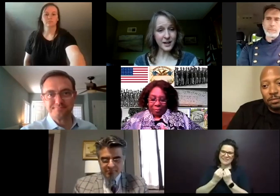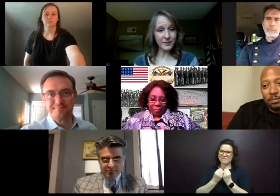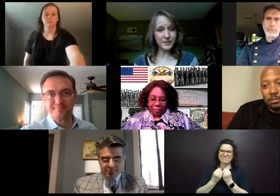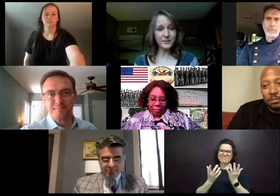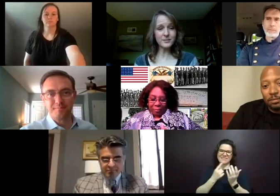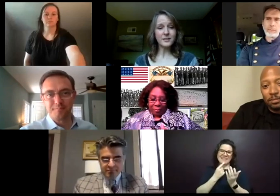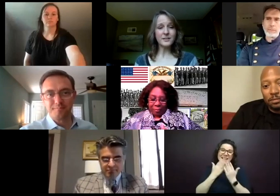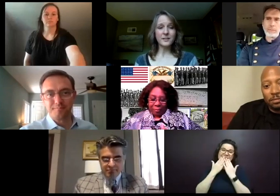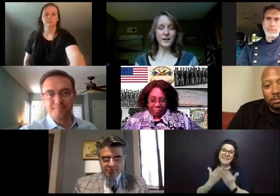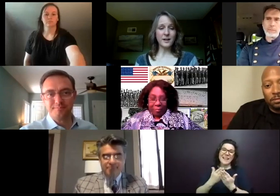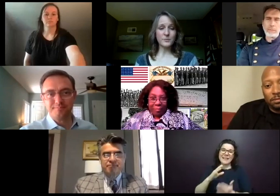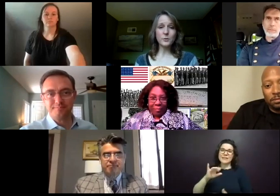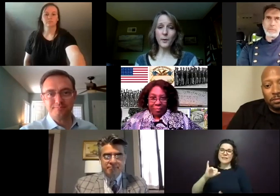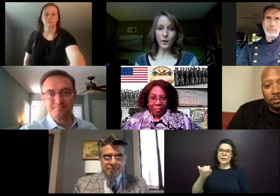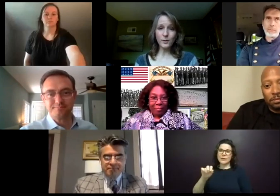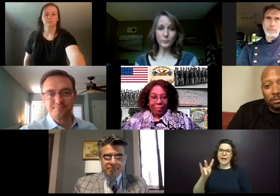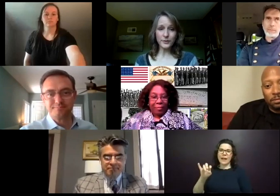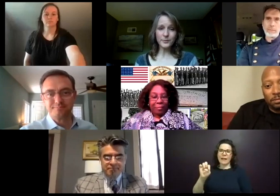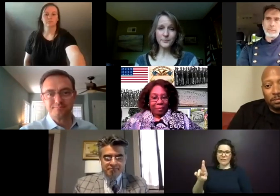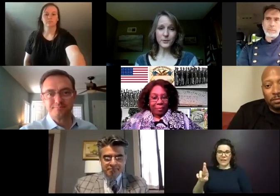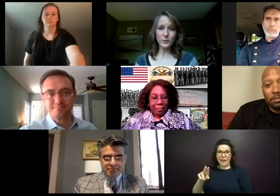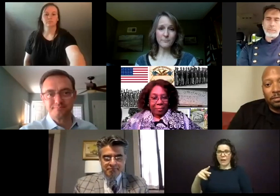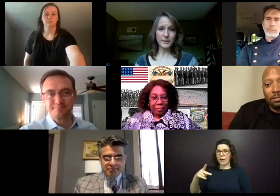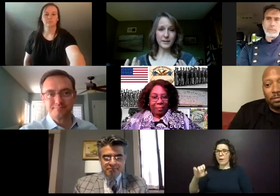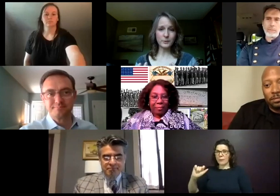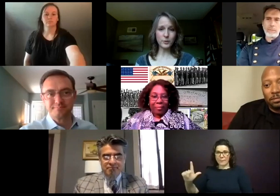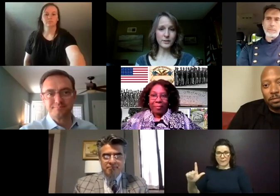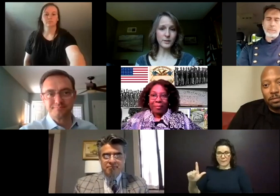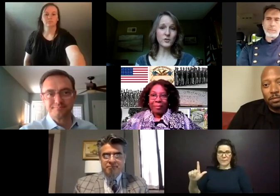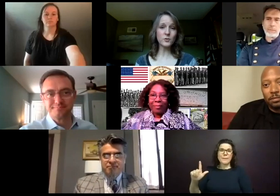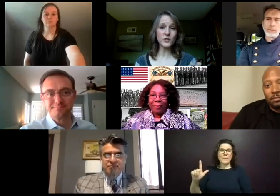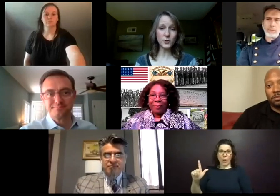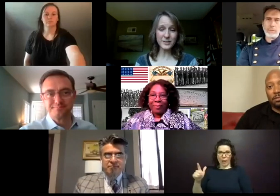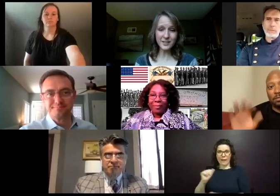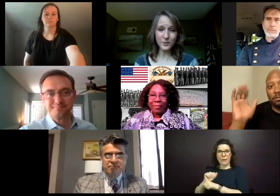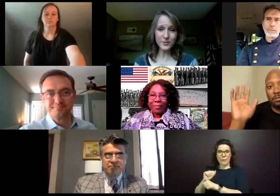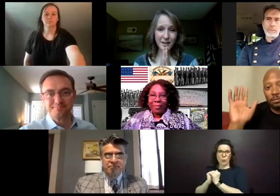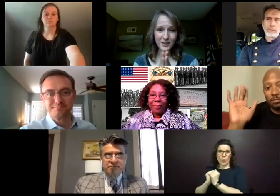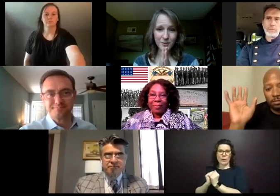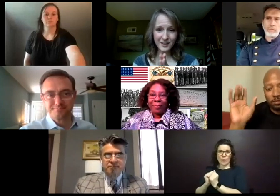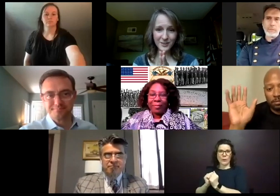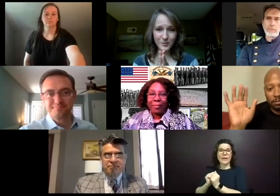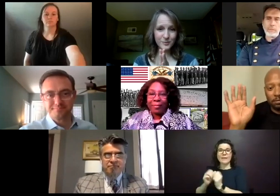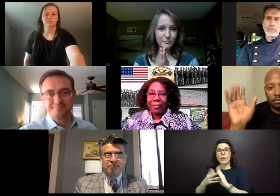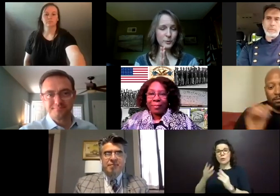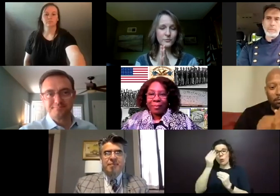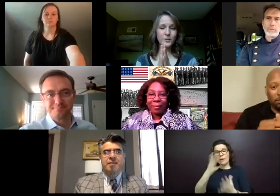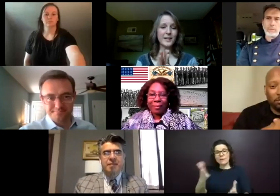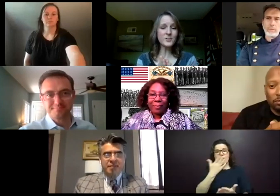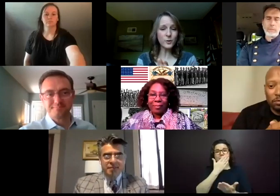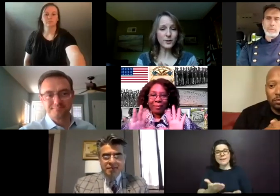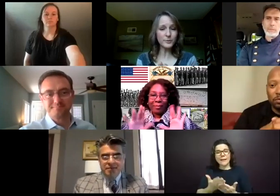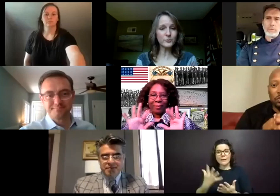to say my thanks to Javier, to Paul Reuter, who I've been mainly working with, to the storytellers, thank you, thank you,